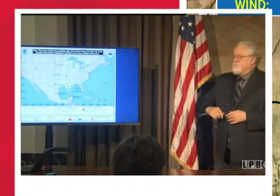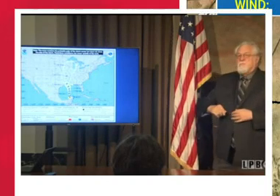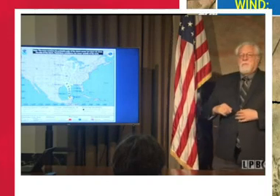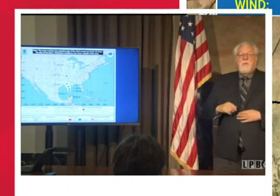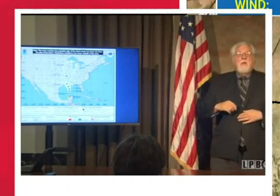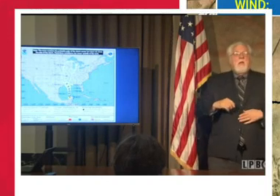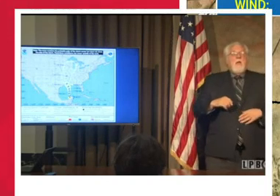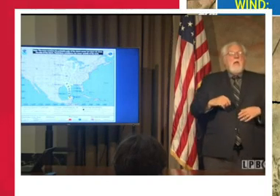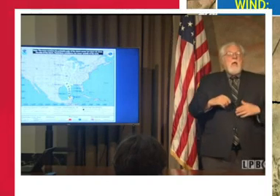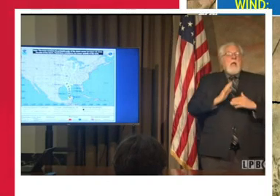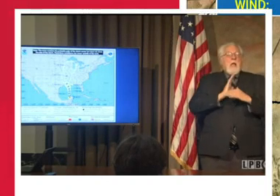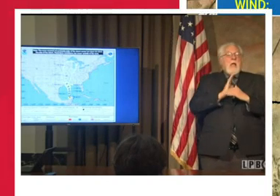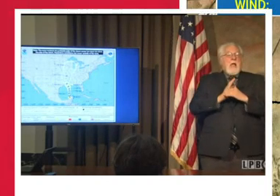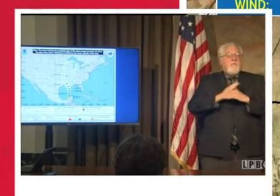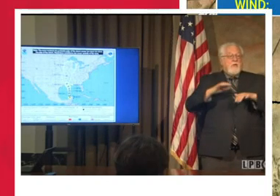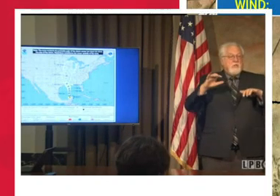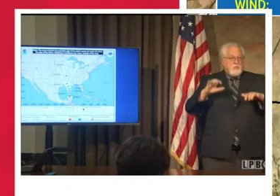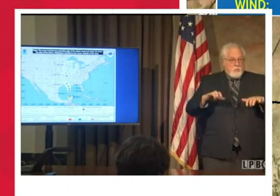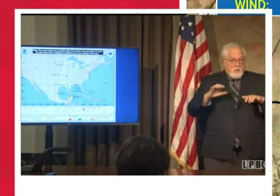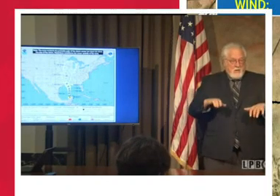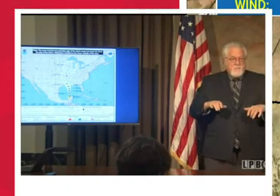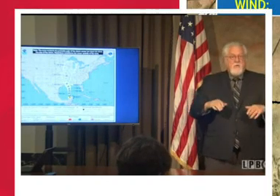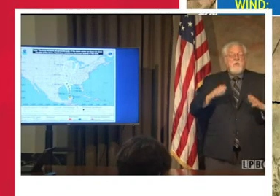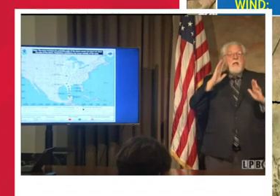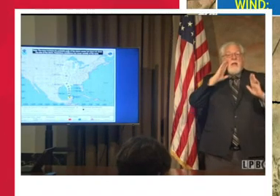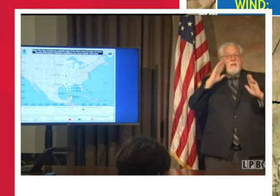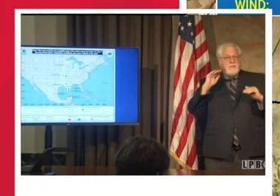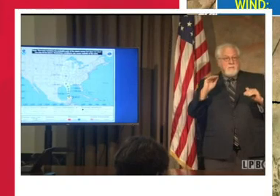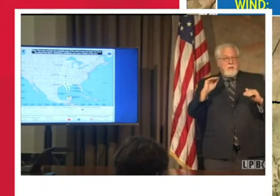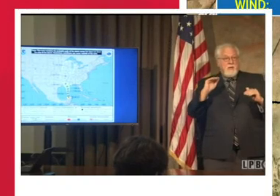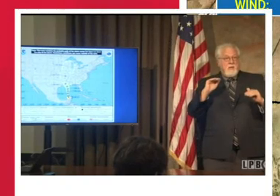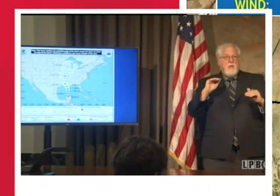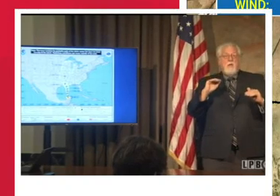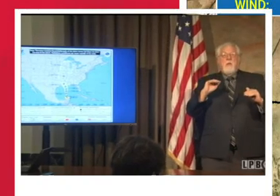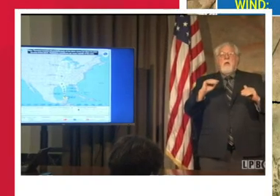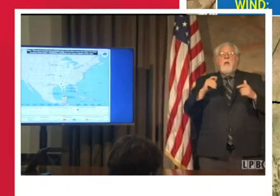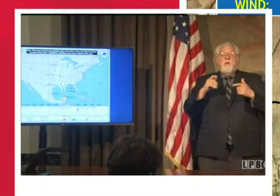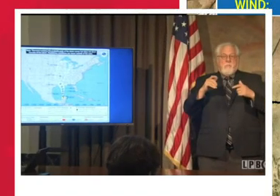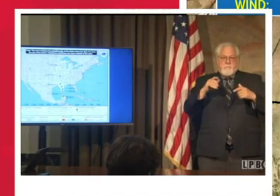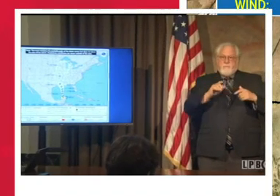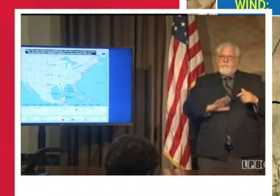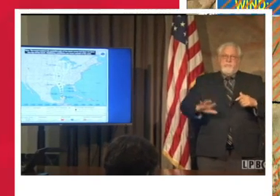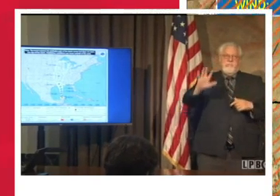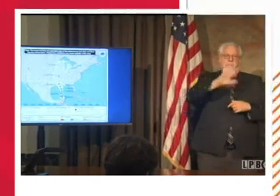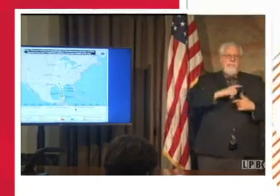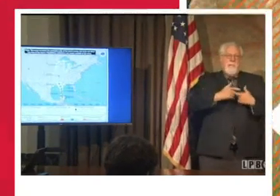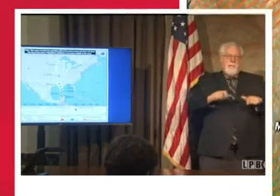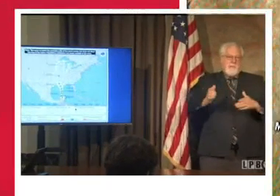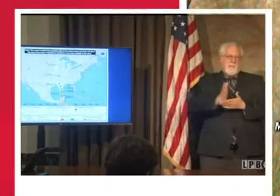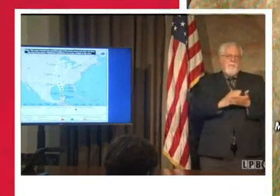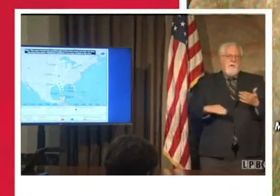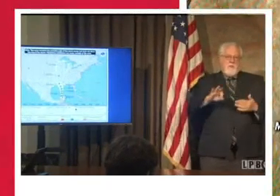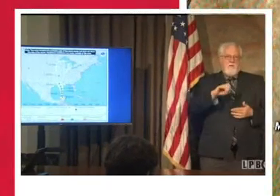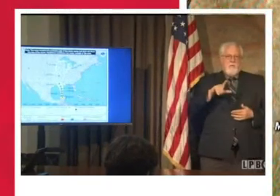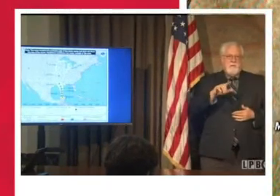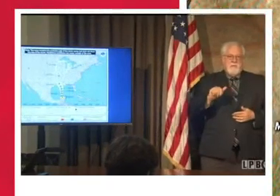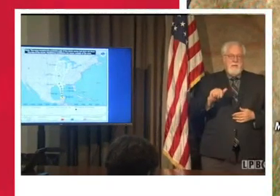Average rainfall totals of 4 to 6 inches are expected across large portions of the state of Louisiana.